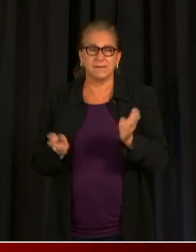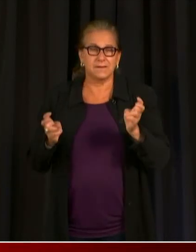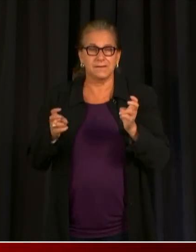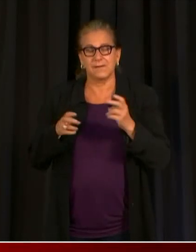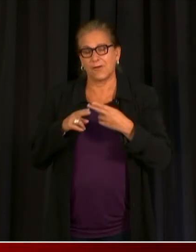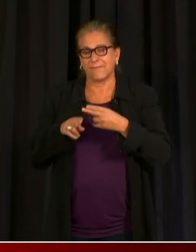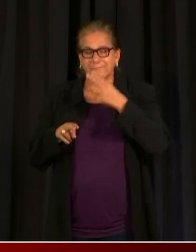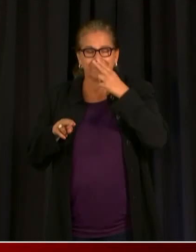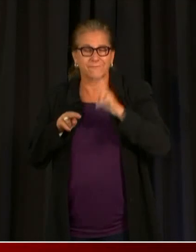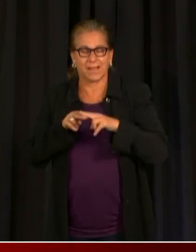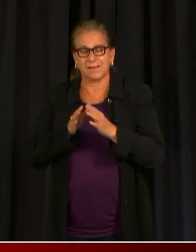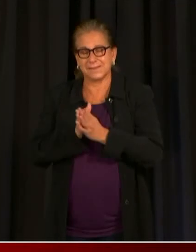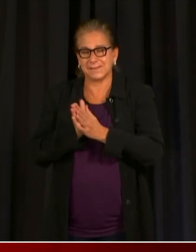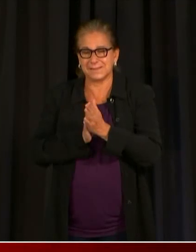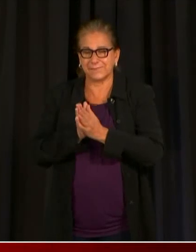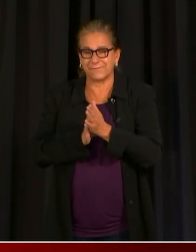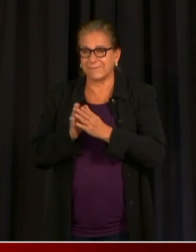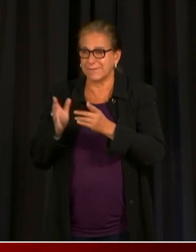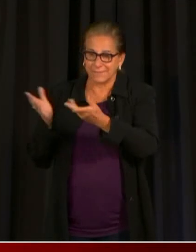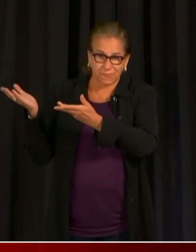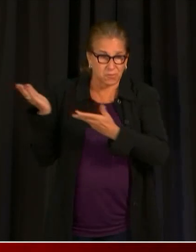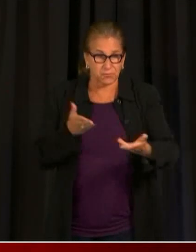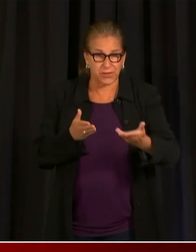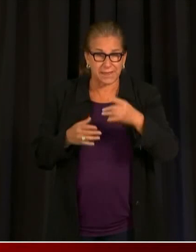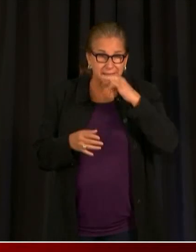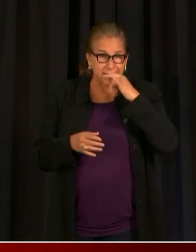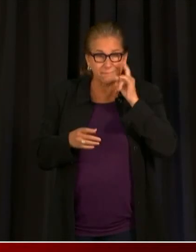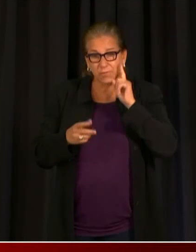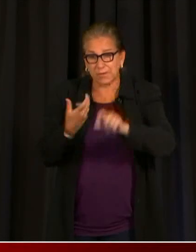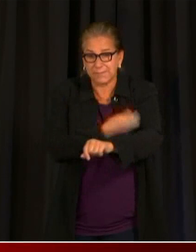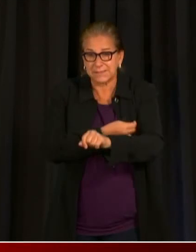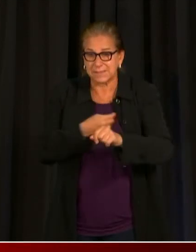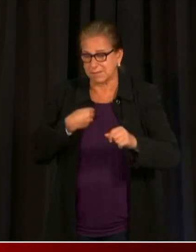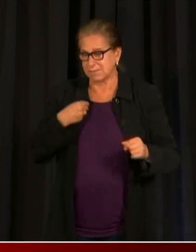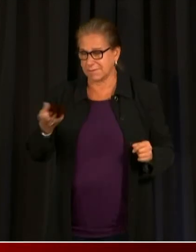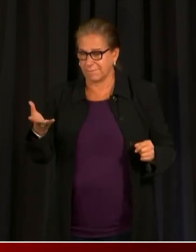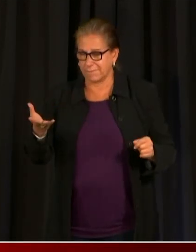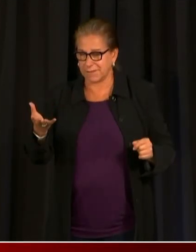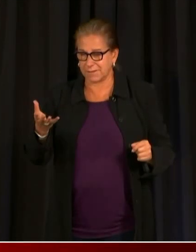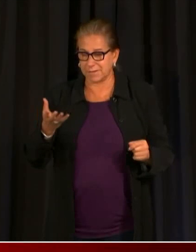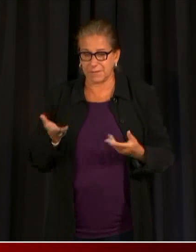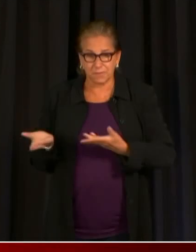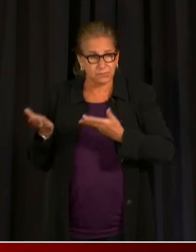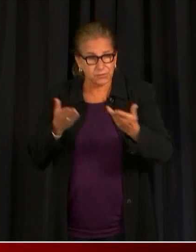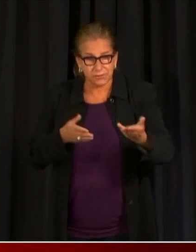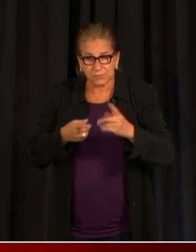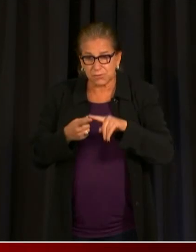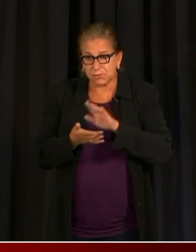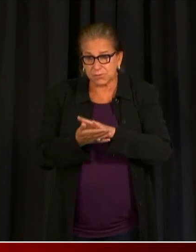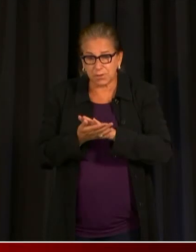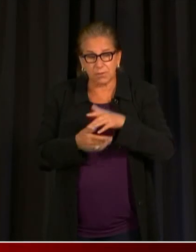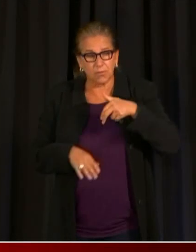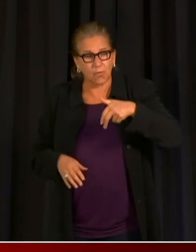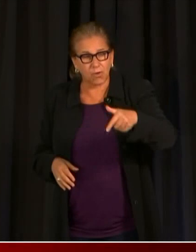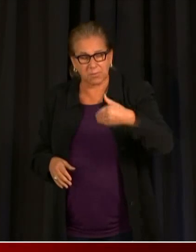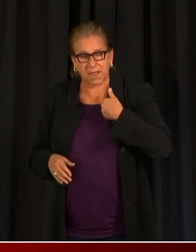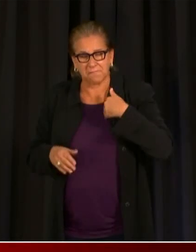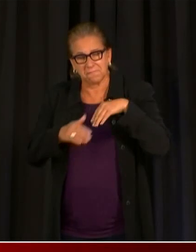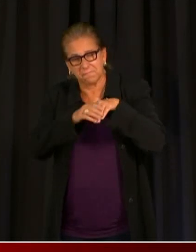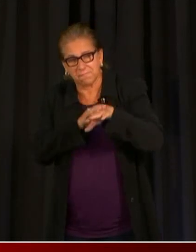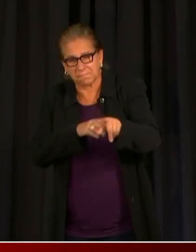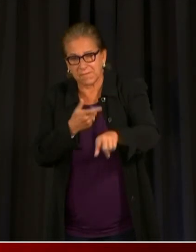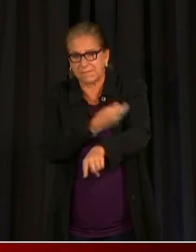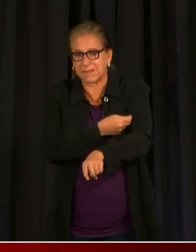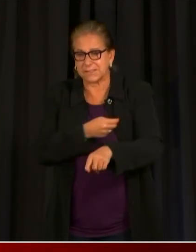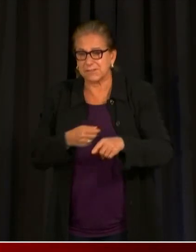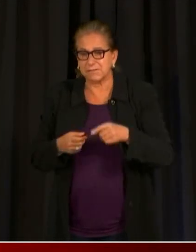is turning to kids. So please look at those schools for the walk-up vaccination sites for young people 12 and